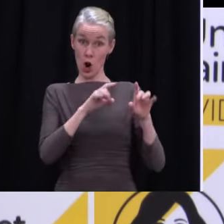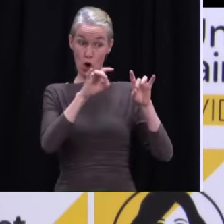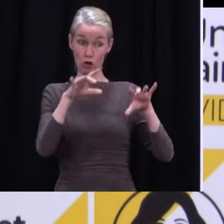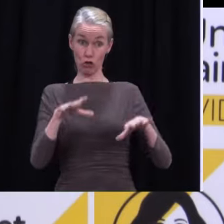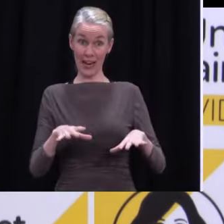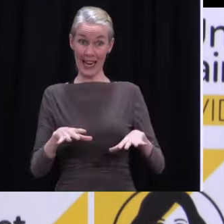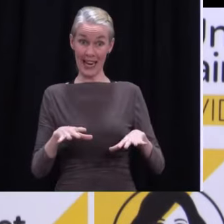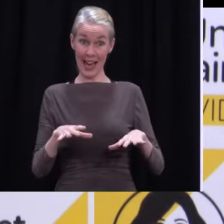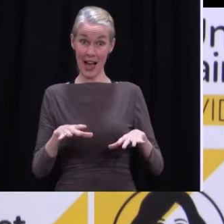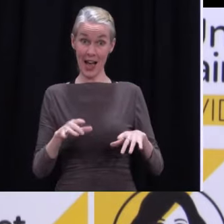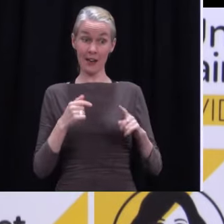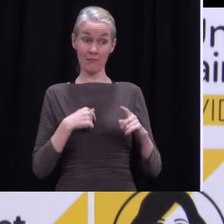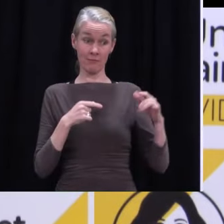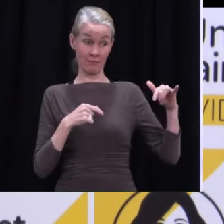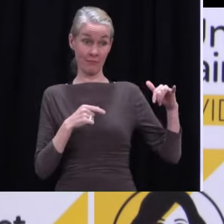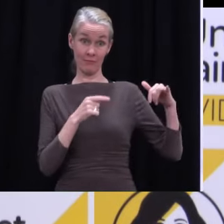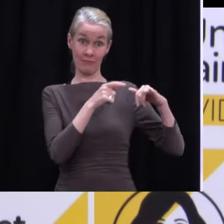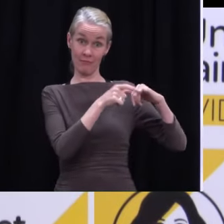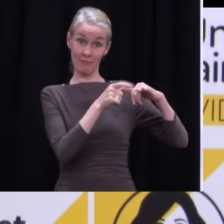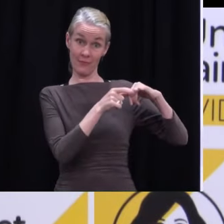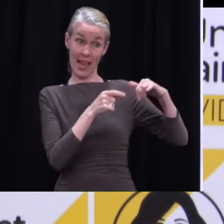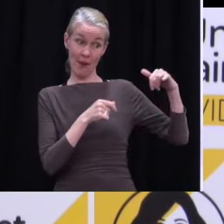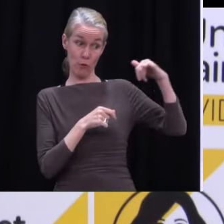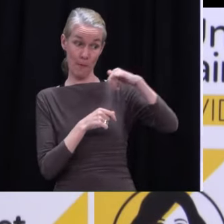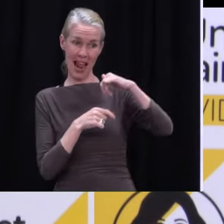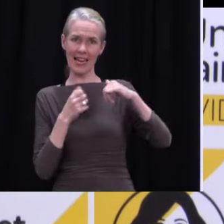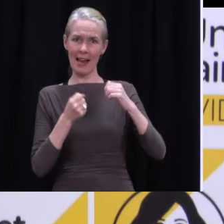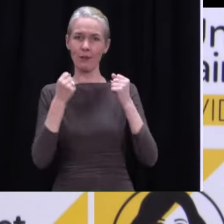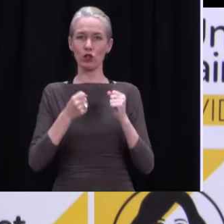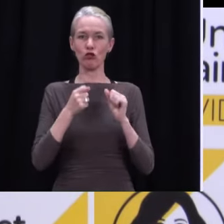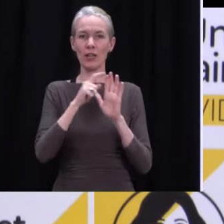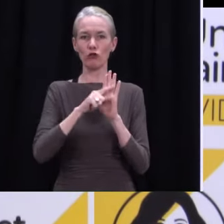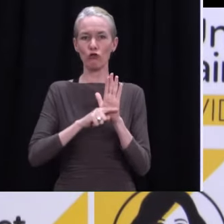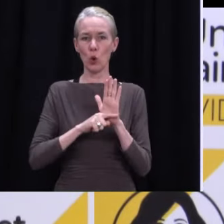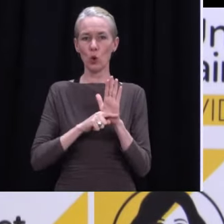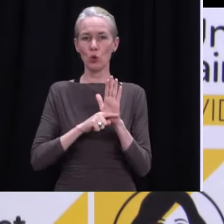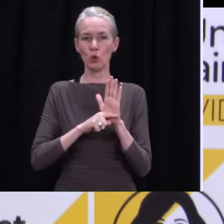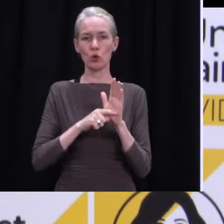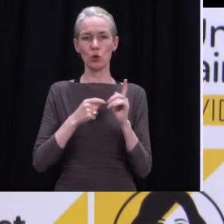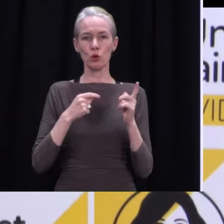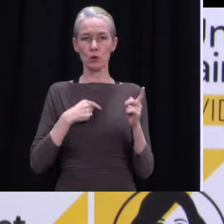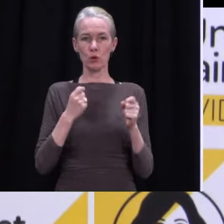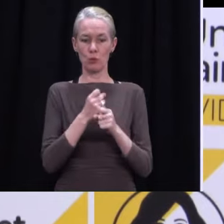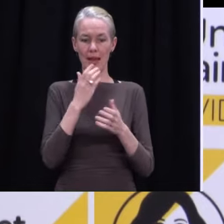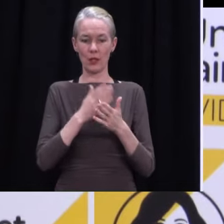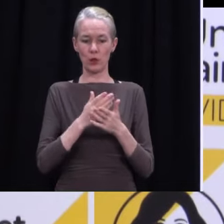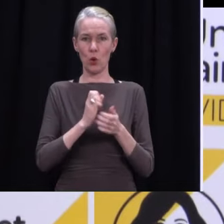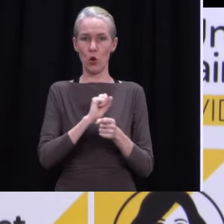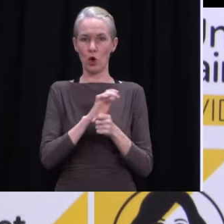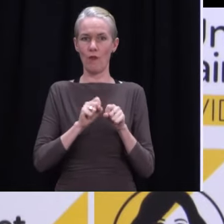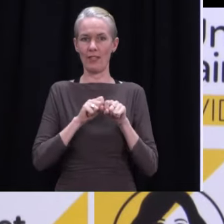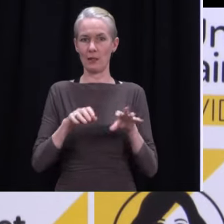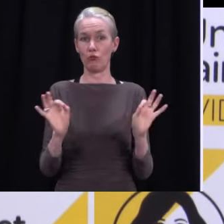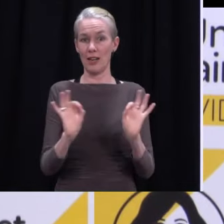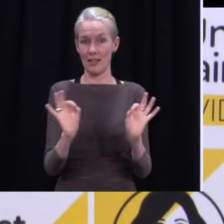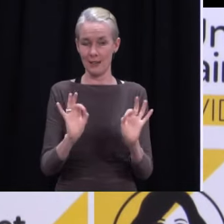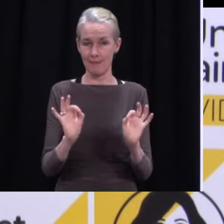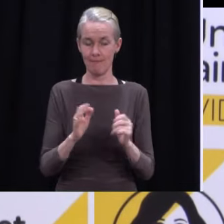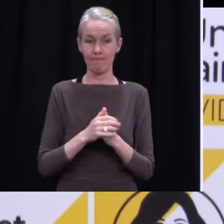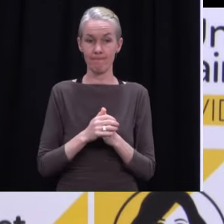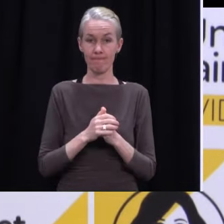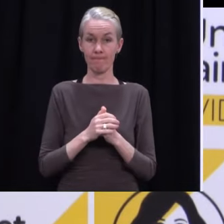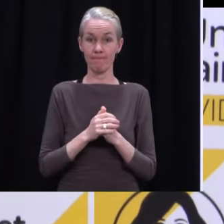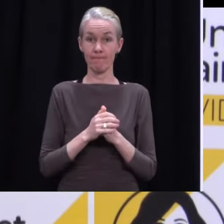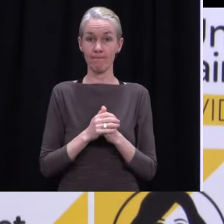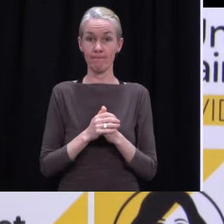good infection prevention control procedures in place. And what I would say, in the many thousands of people that have come in from Australia during that